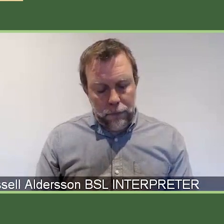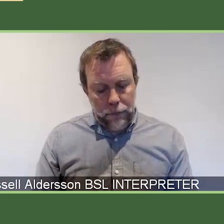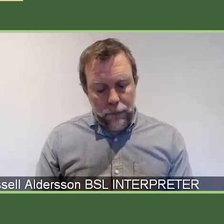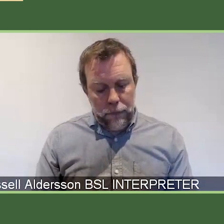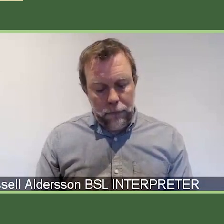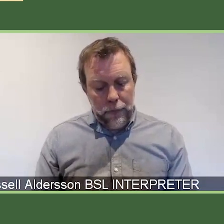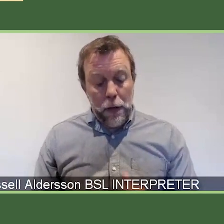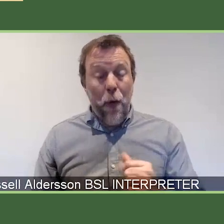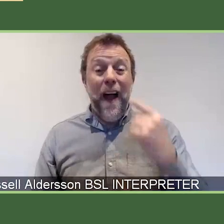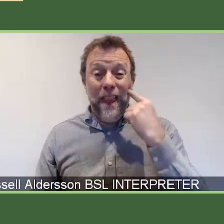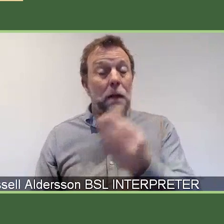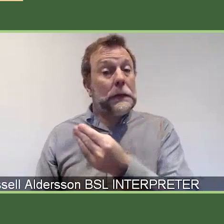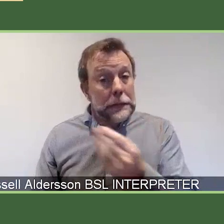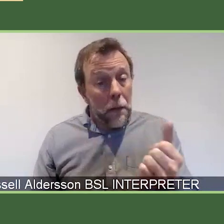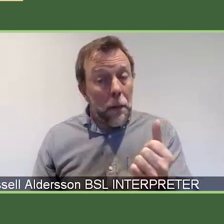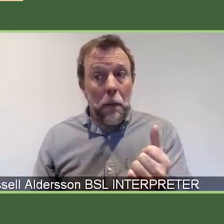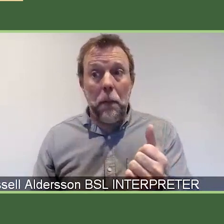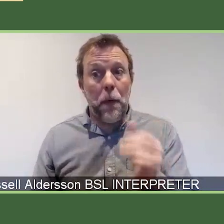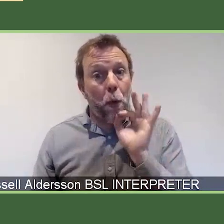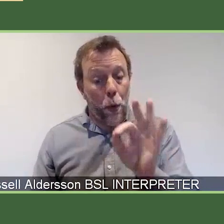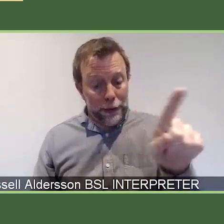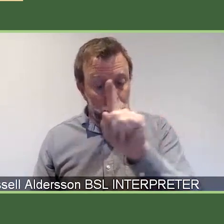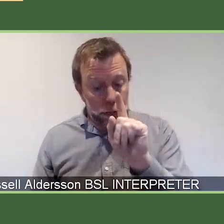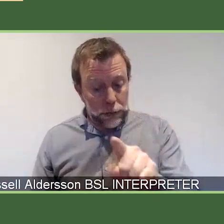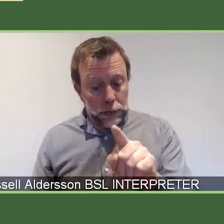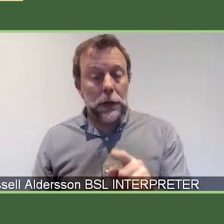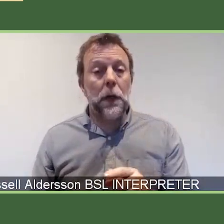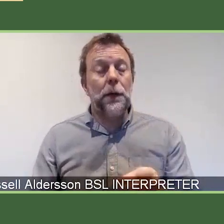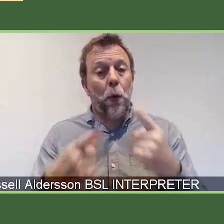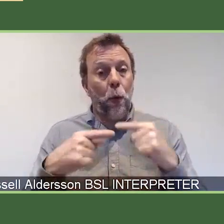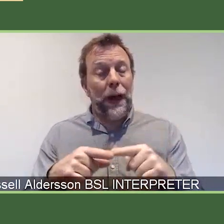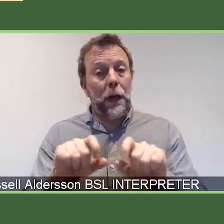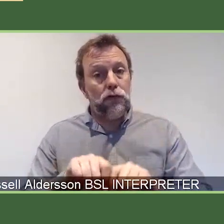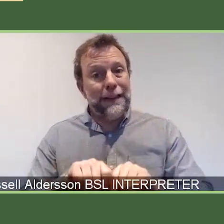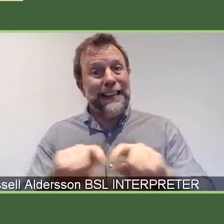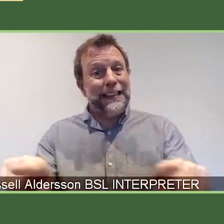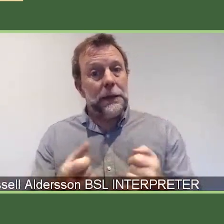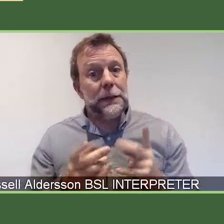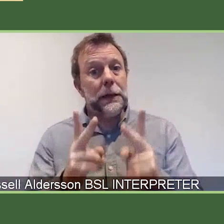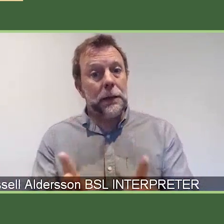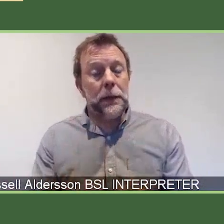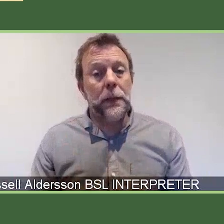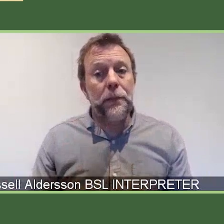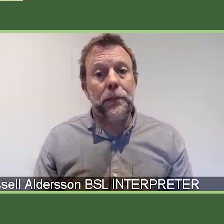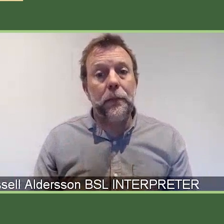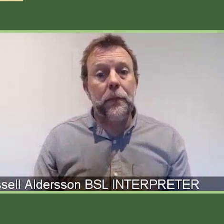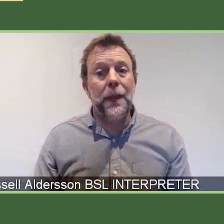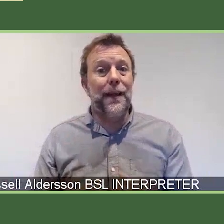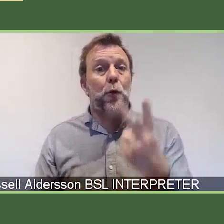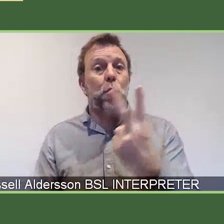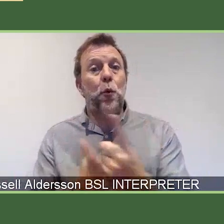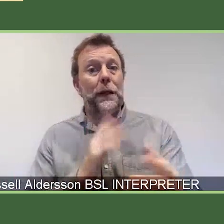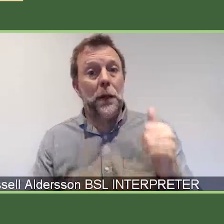already coming through to our information desk once we, as we released the schemes a couple of weeks ago.